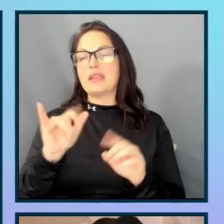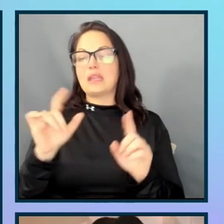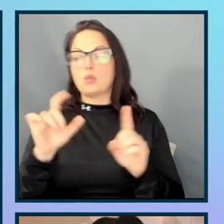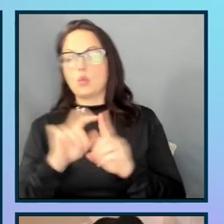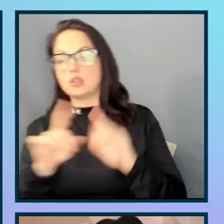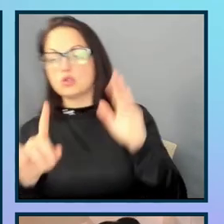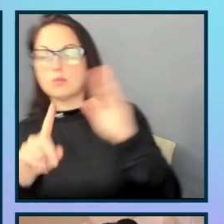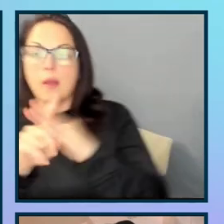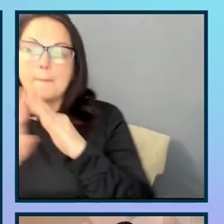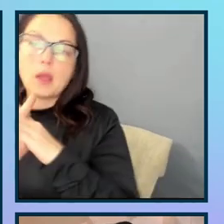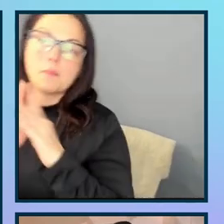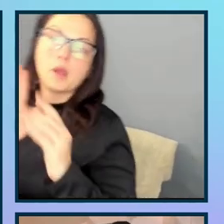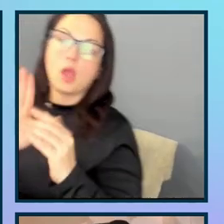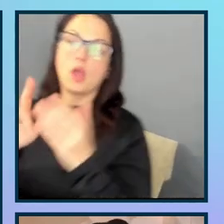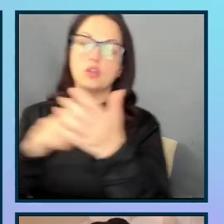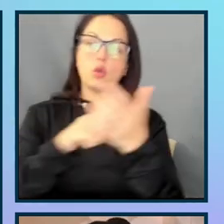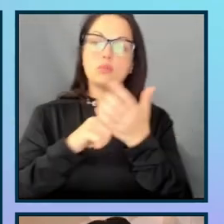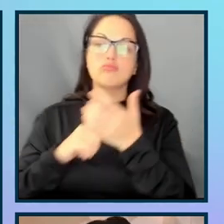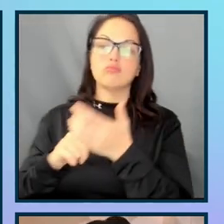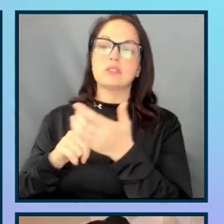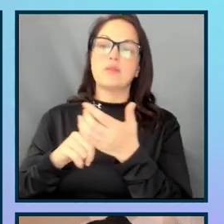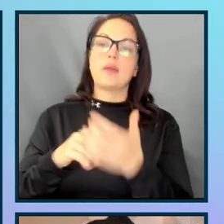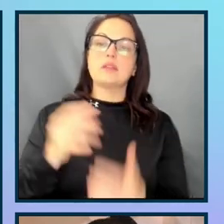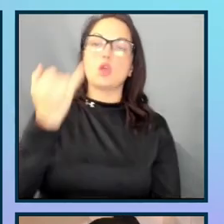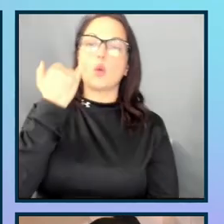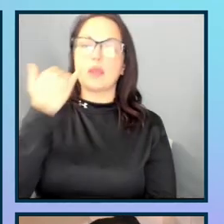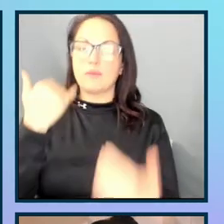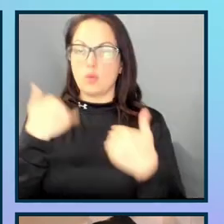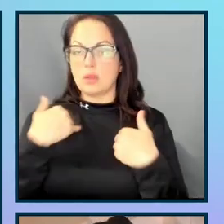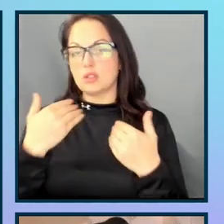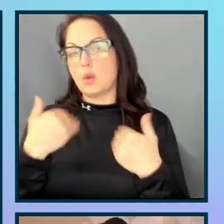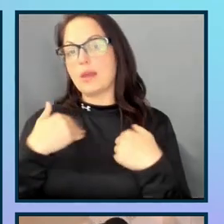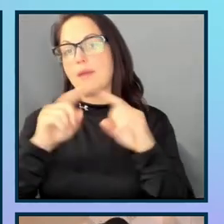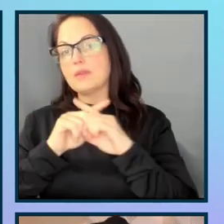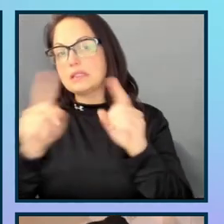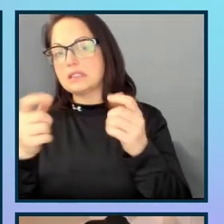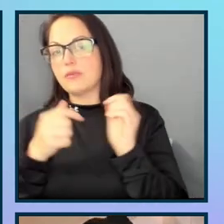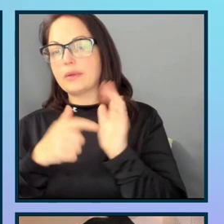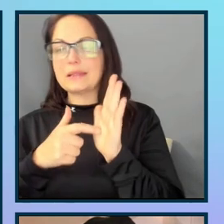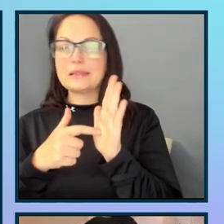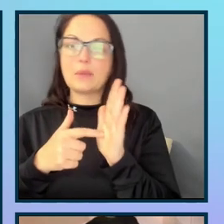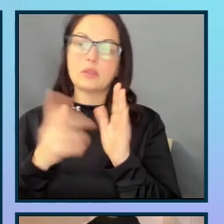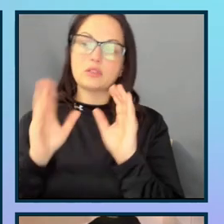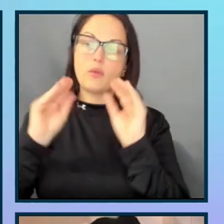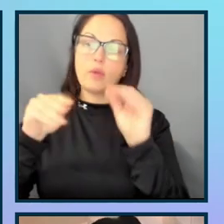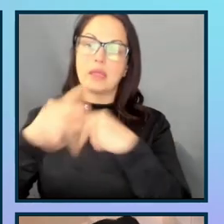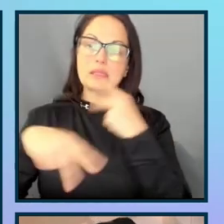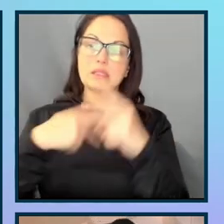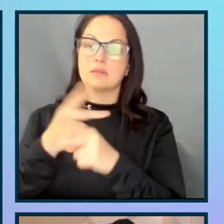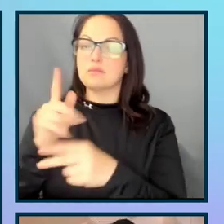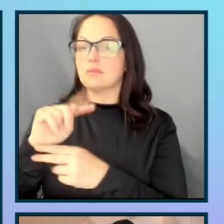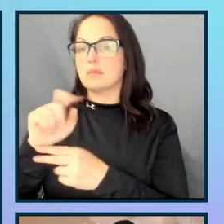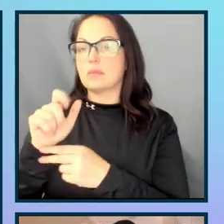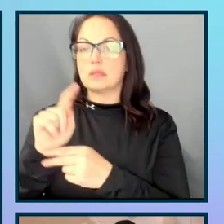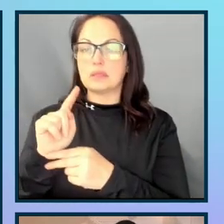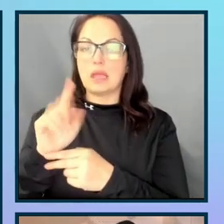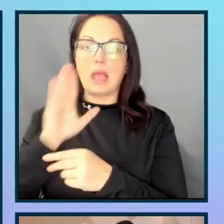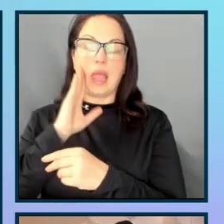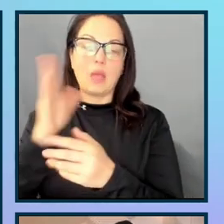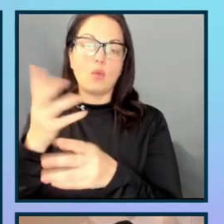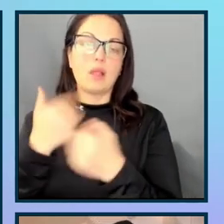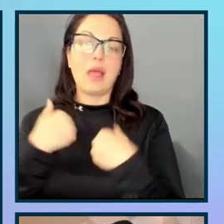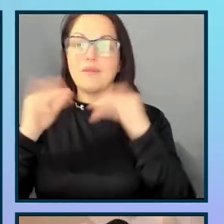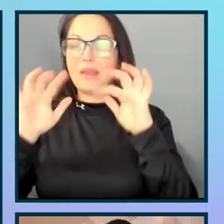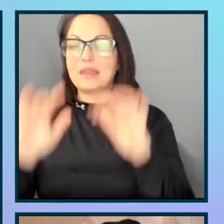mobile devices. So, if you have... In this slide, I have different examples. So, for input type of text, I'm going to get a keyboard